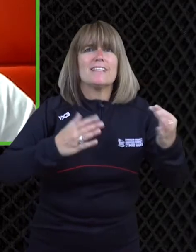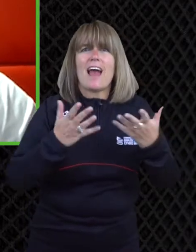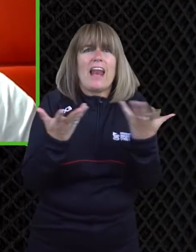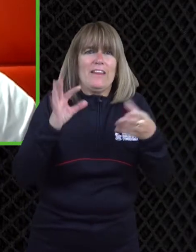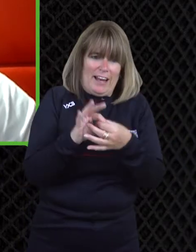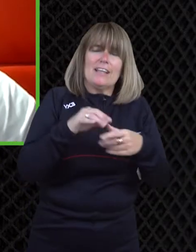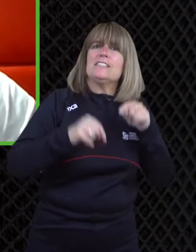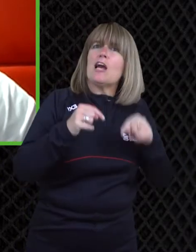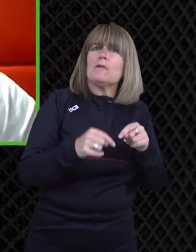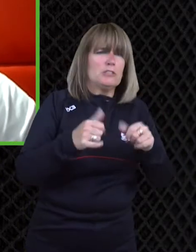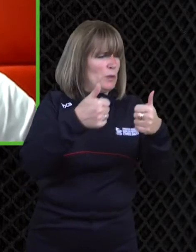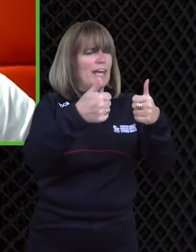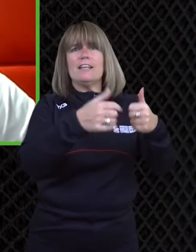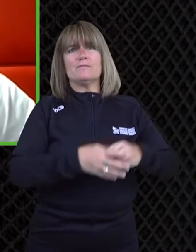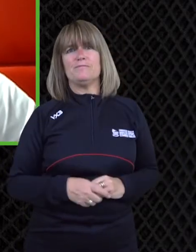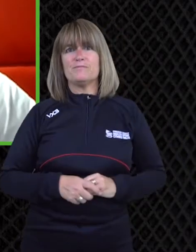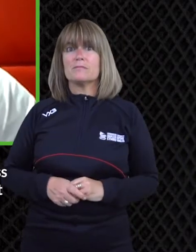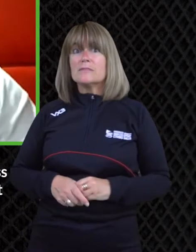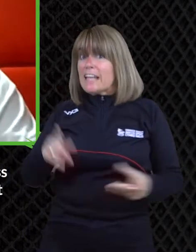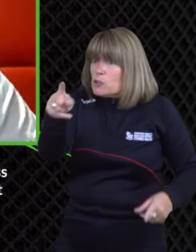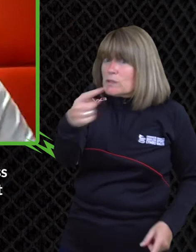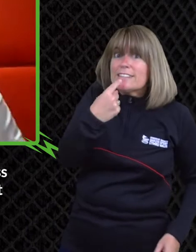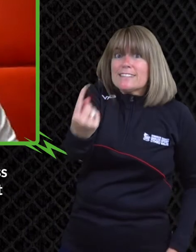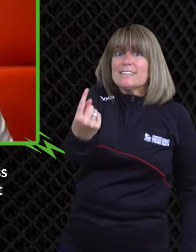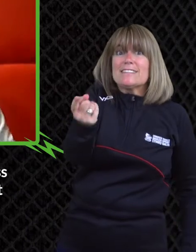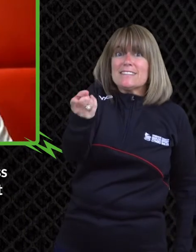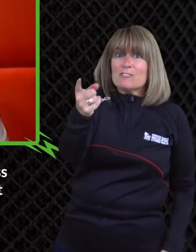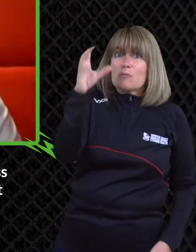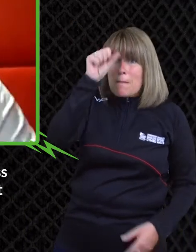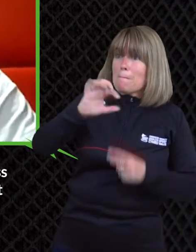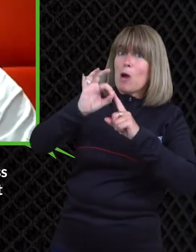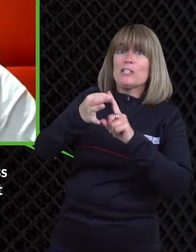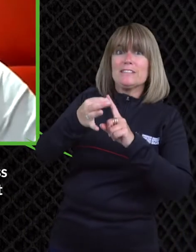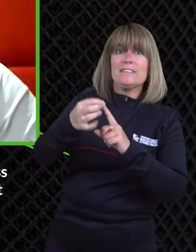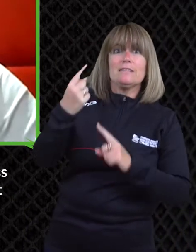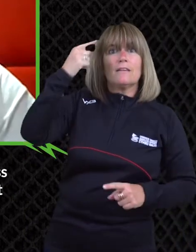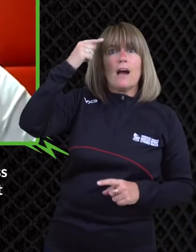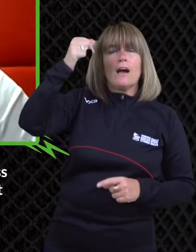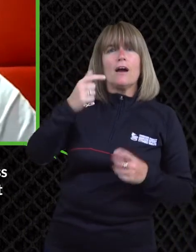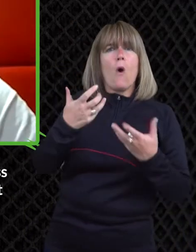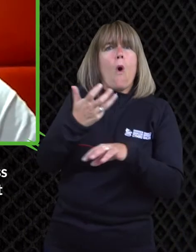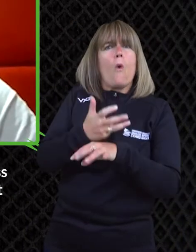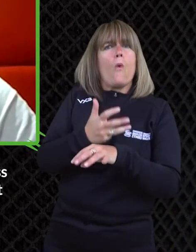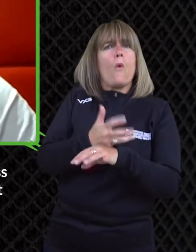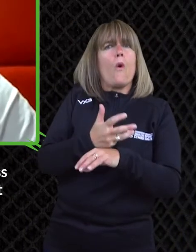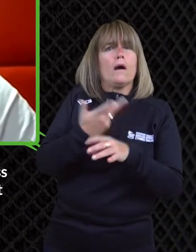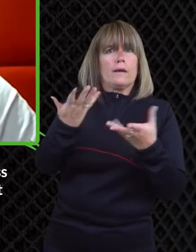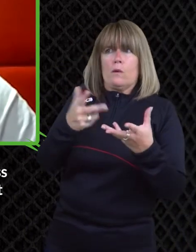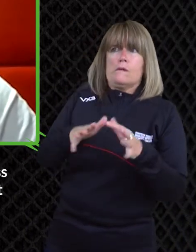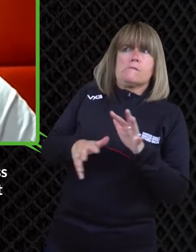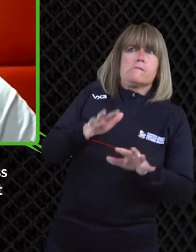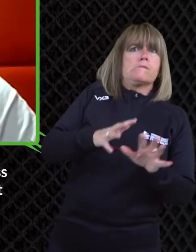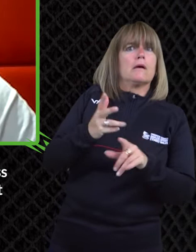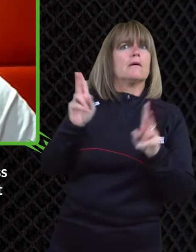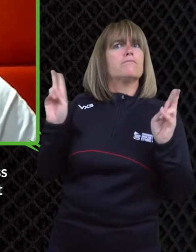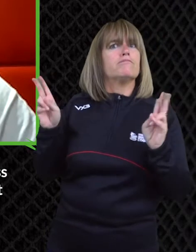made it be okay to ask yeah no yeah you i i yeah as you said that i remember my point i think some